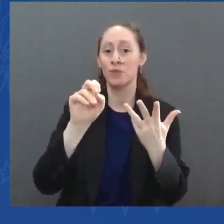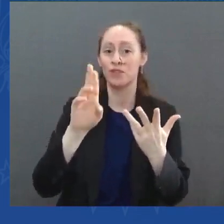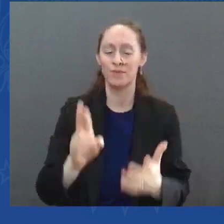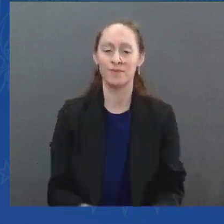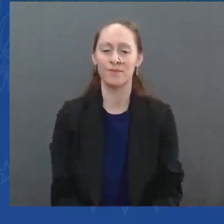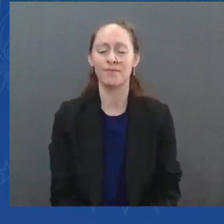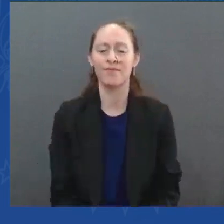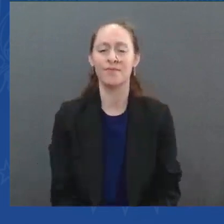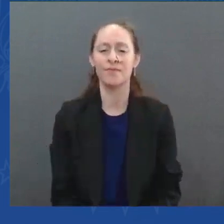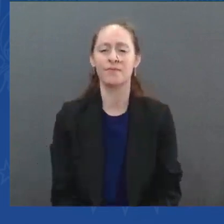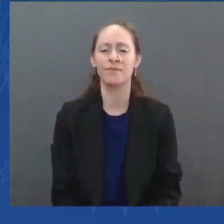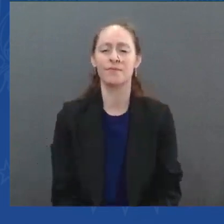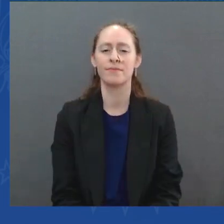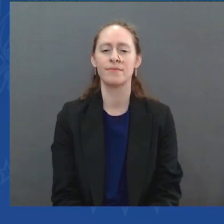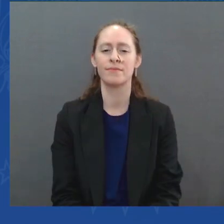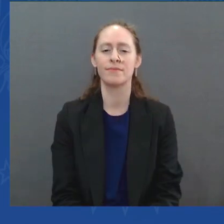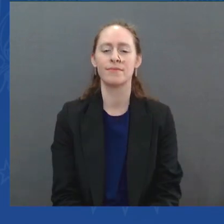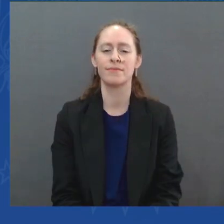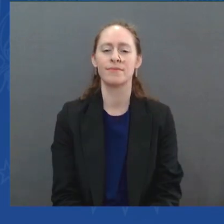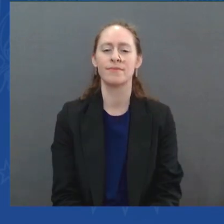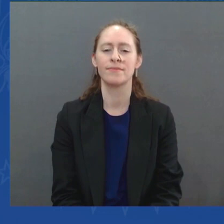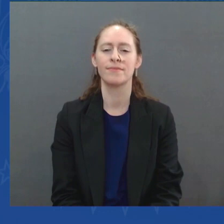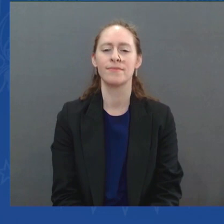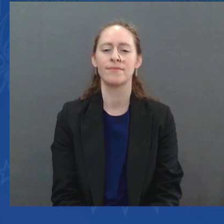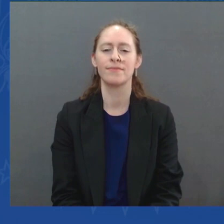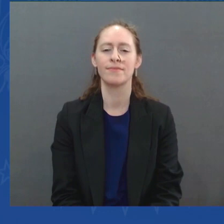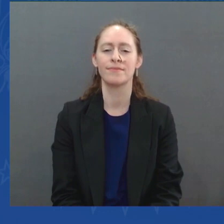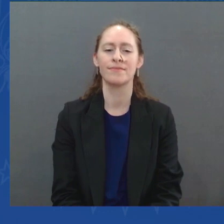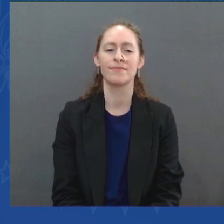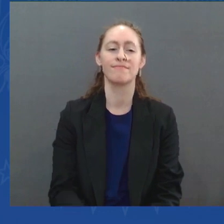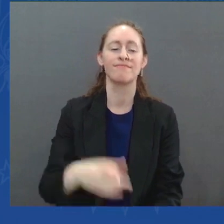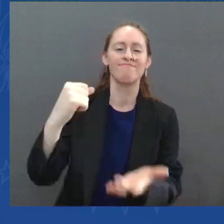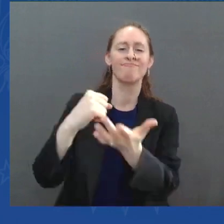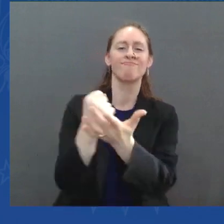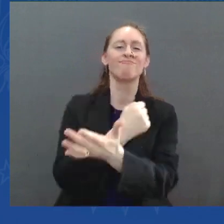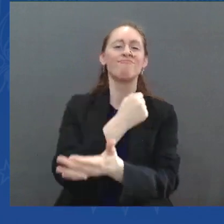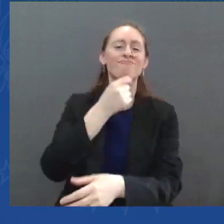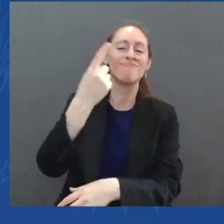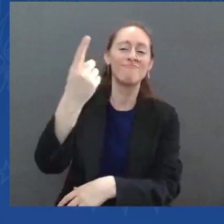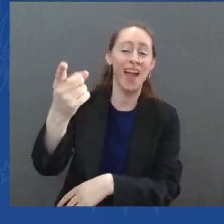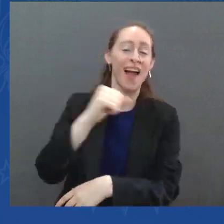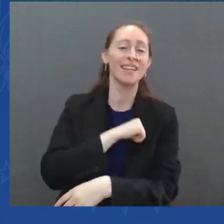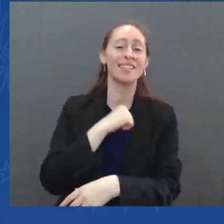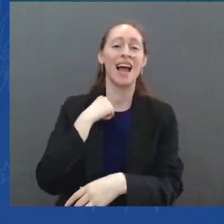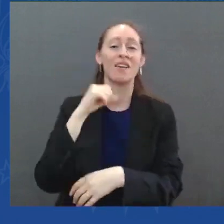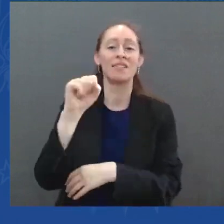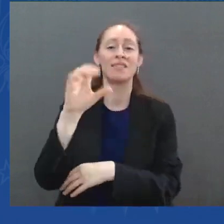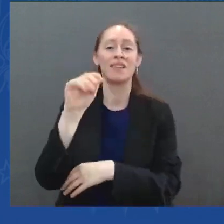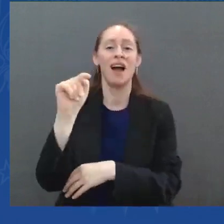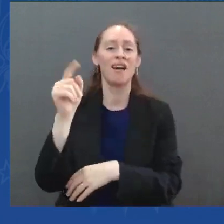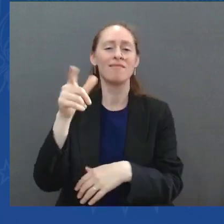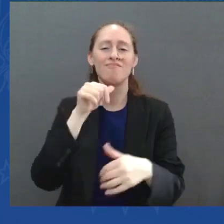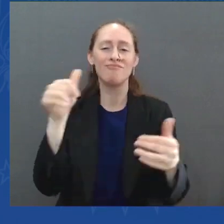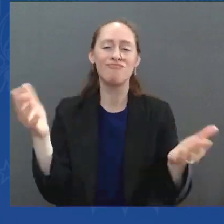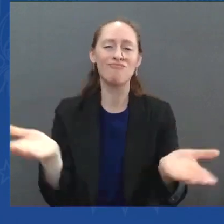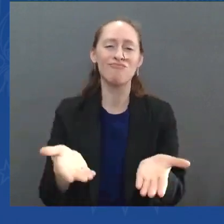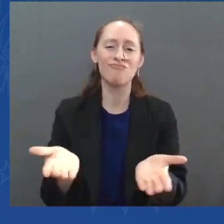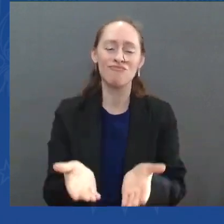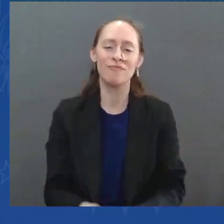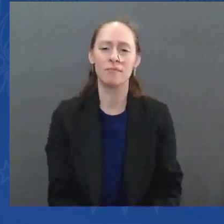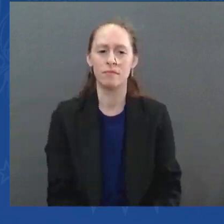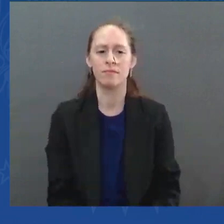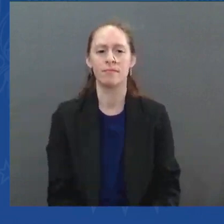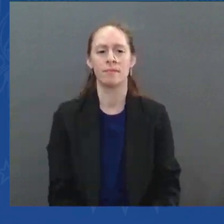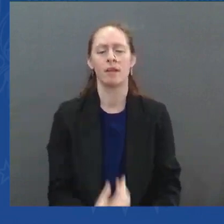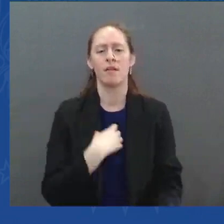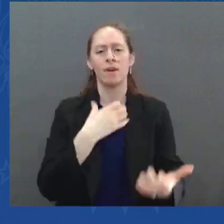Till and Ida B. Wells. Thank you for never giving up. Never, ever giving up. a